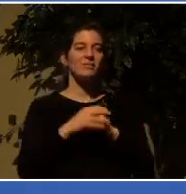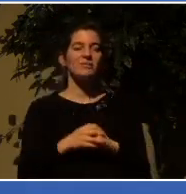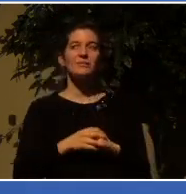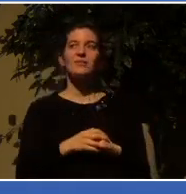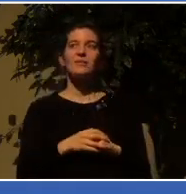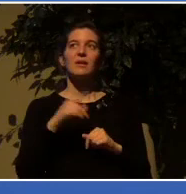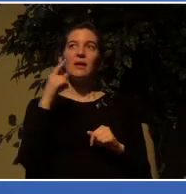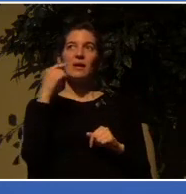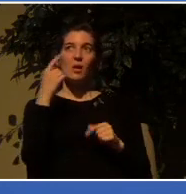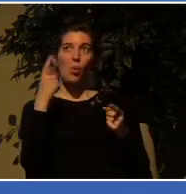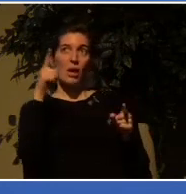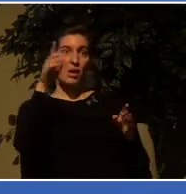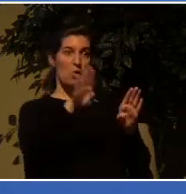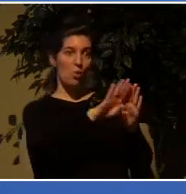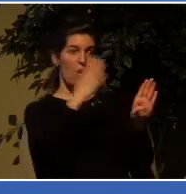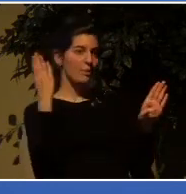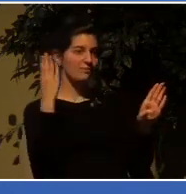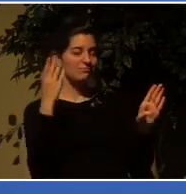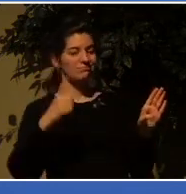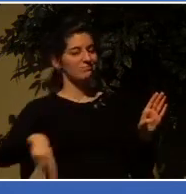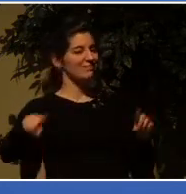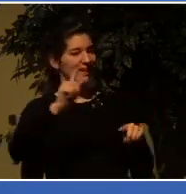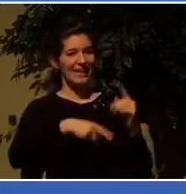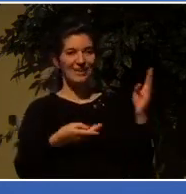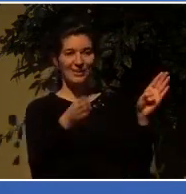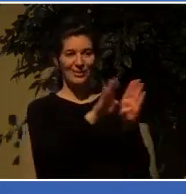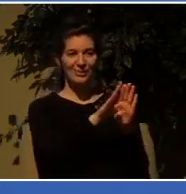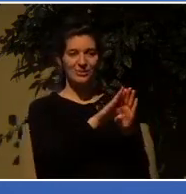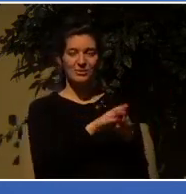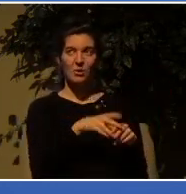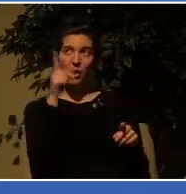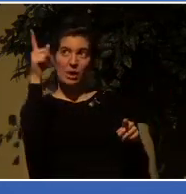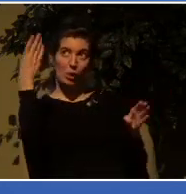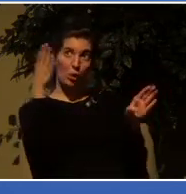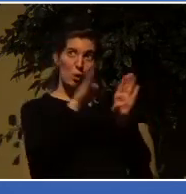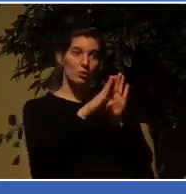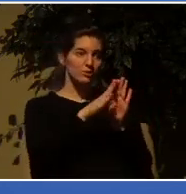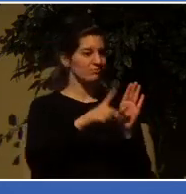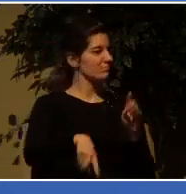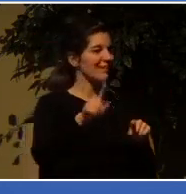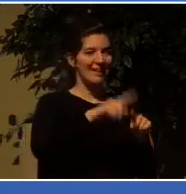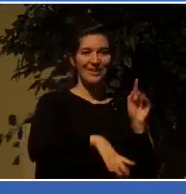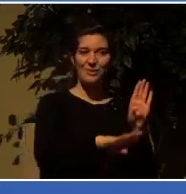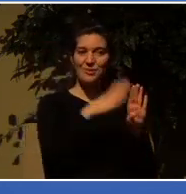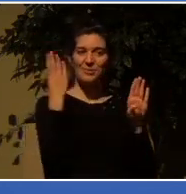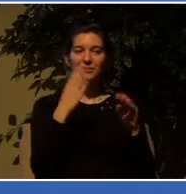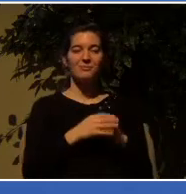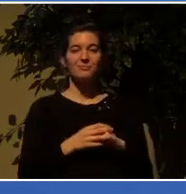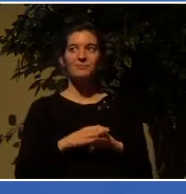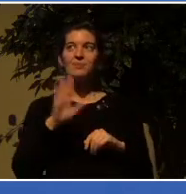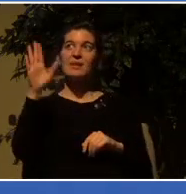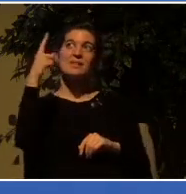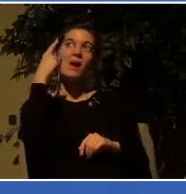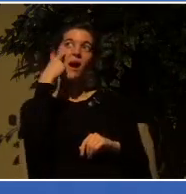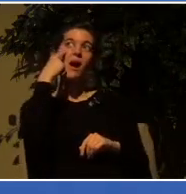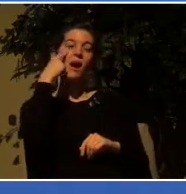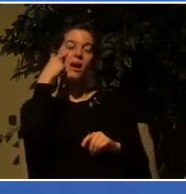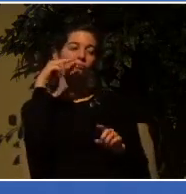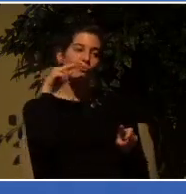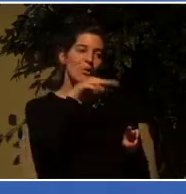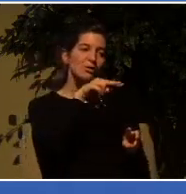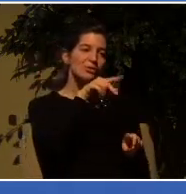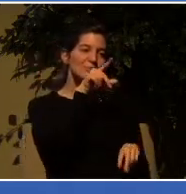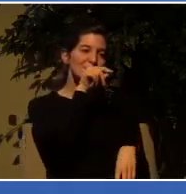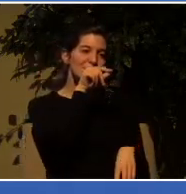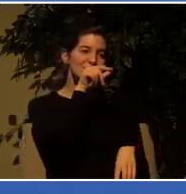And he closes, and nobody can open. His eye is on the sparrow. His eye is on you